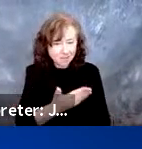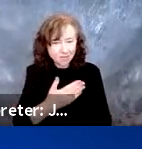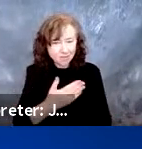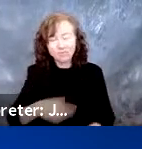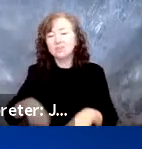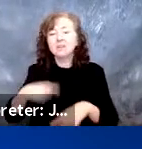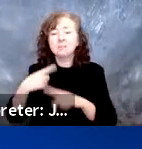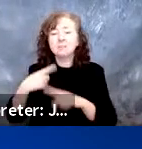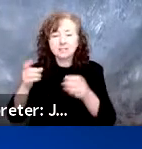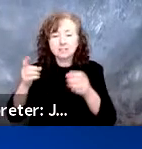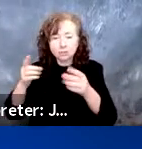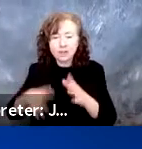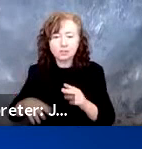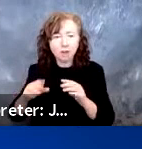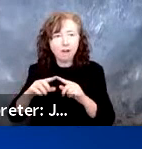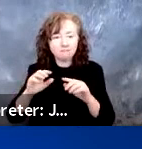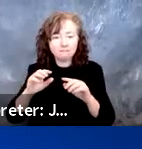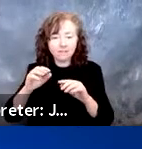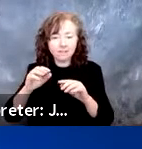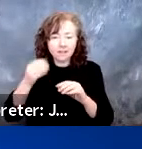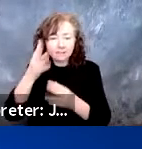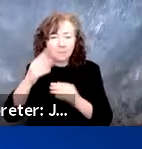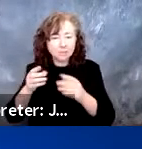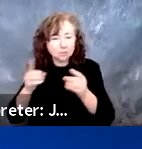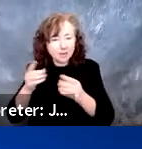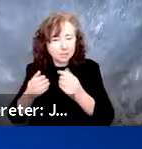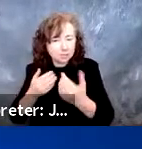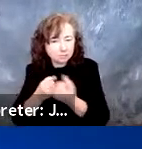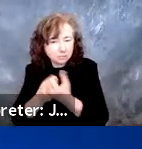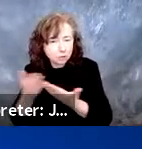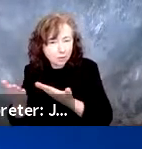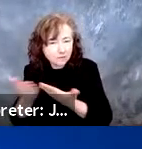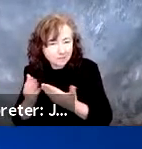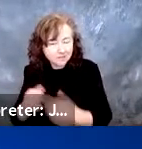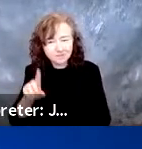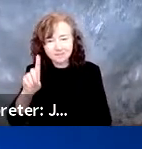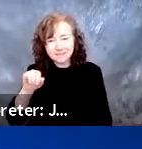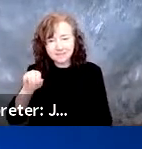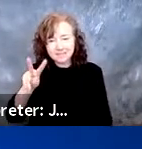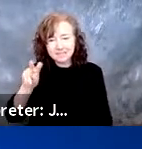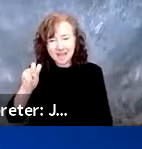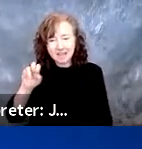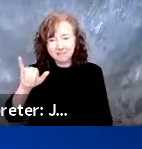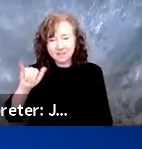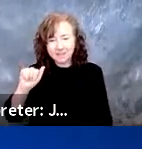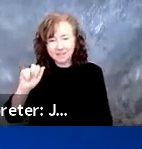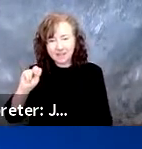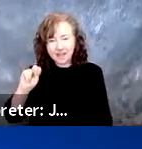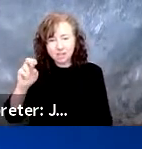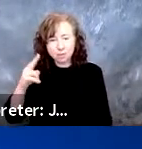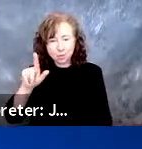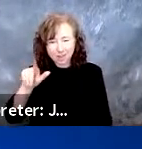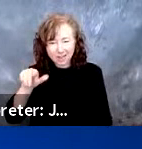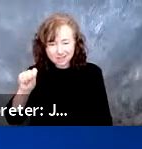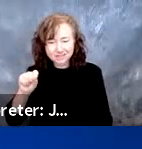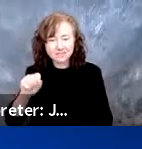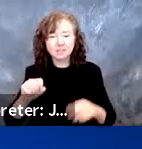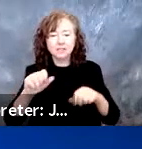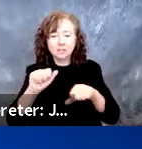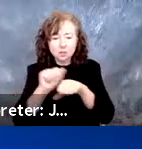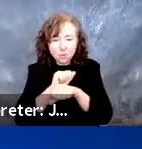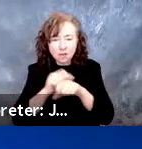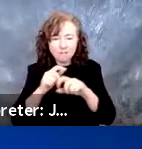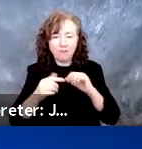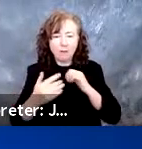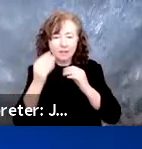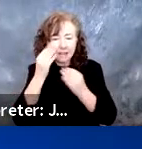Information System Services, Davian Chulis, our friends at ODEP, including Lindsay Thiel, and their support team, including Hope Adler,